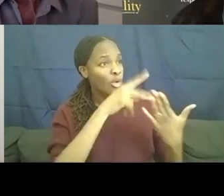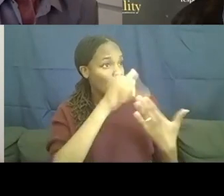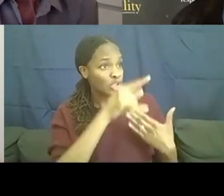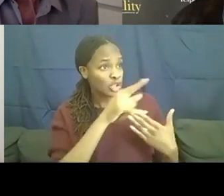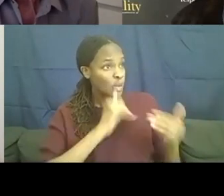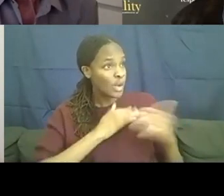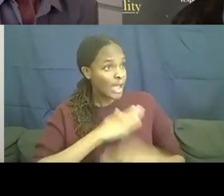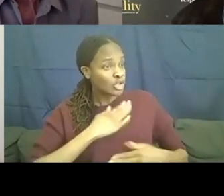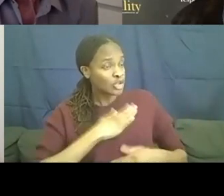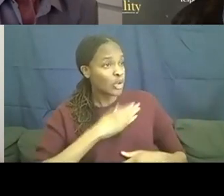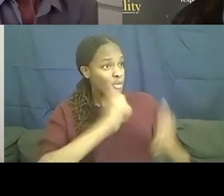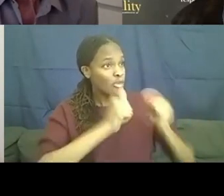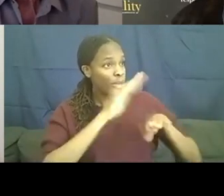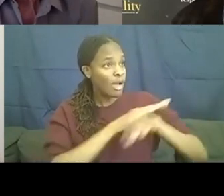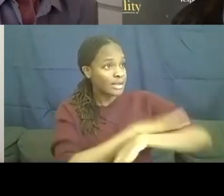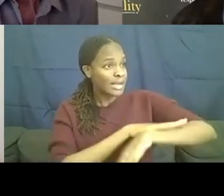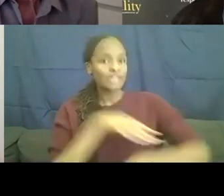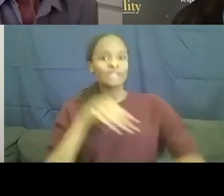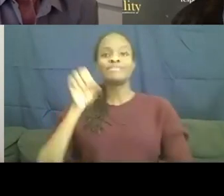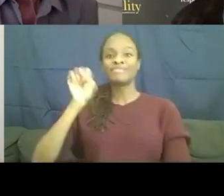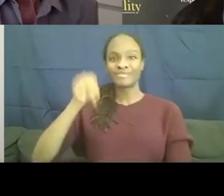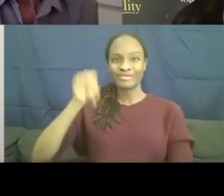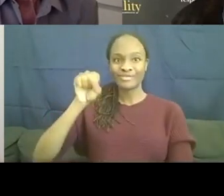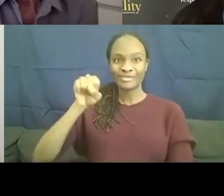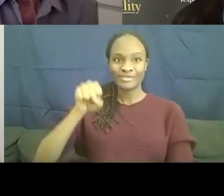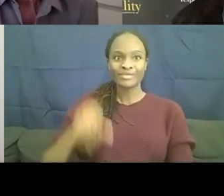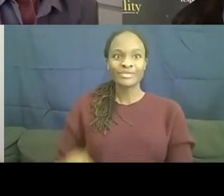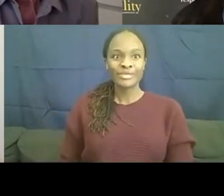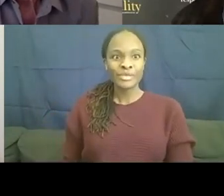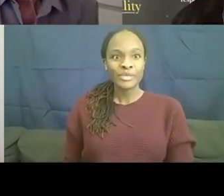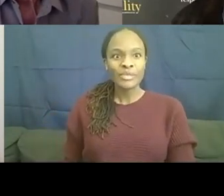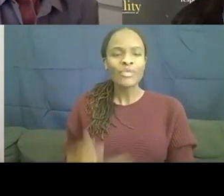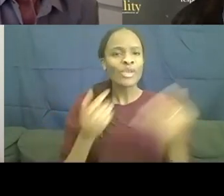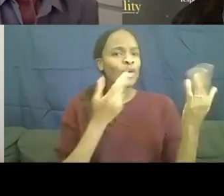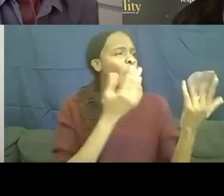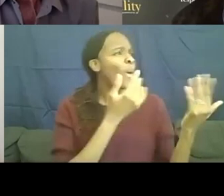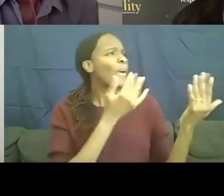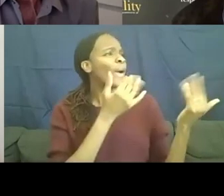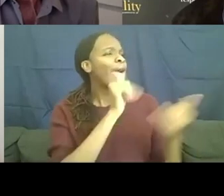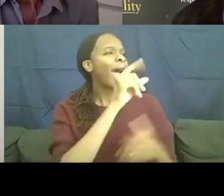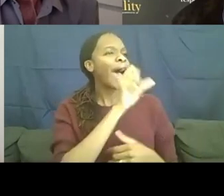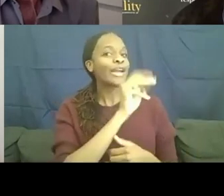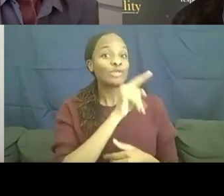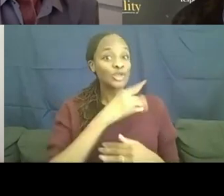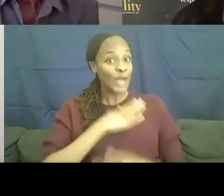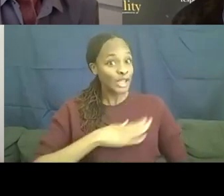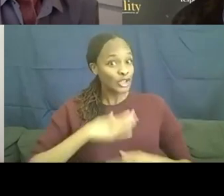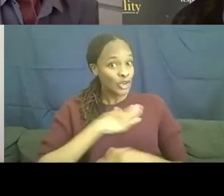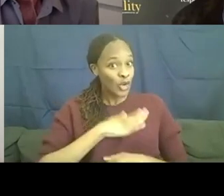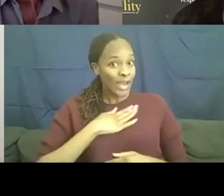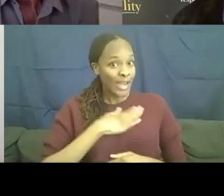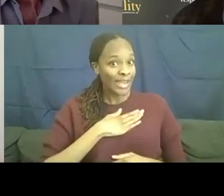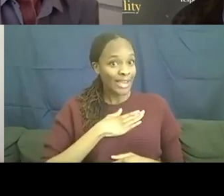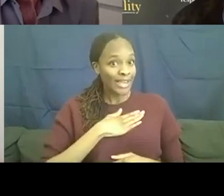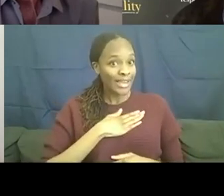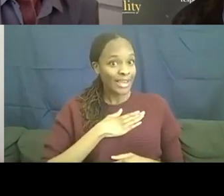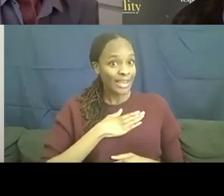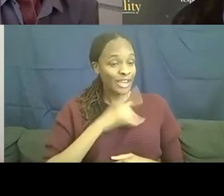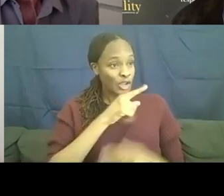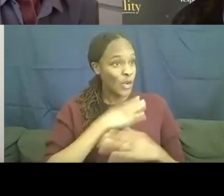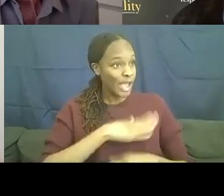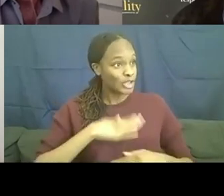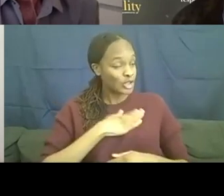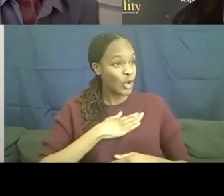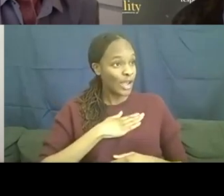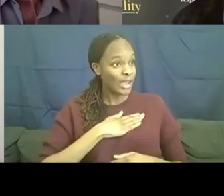Yes. I just got something to say. Wait, Adam, did you enjoy, did you enjoy The